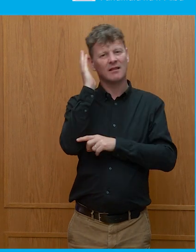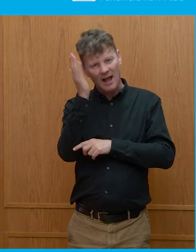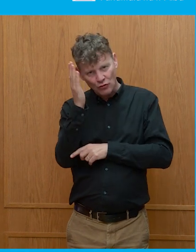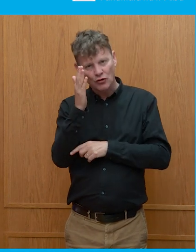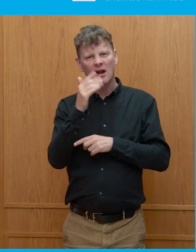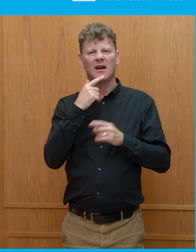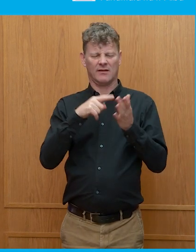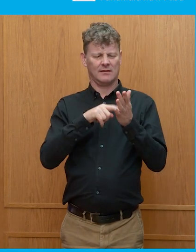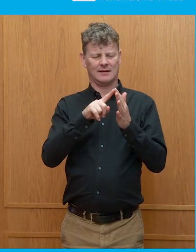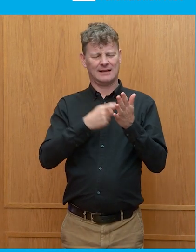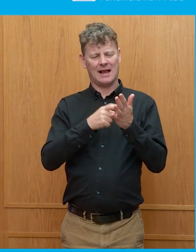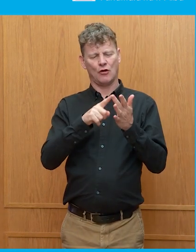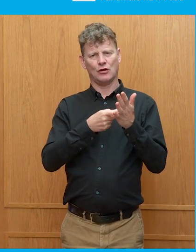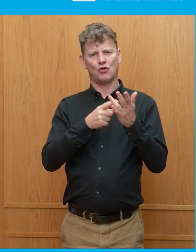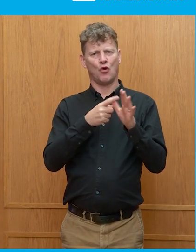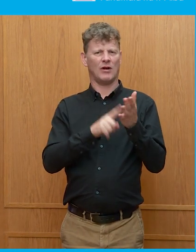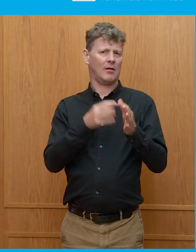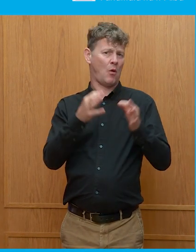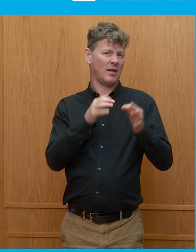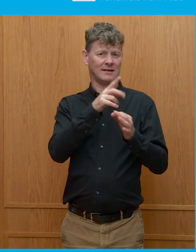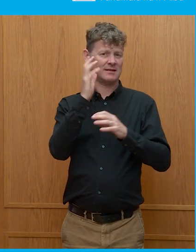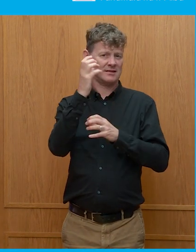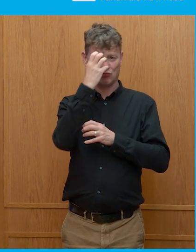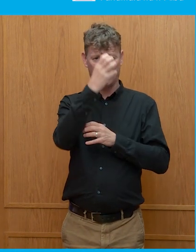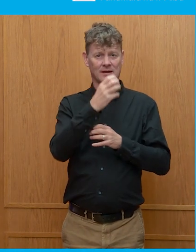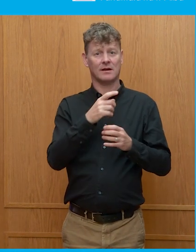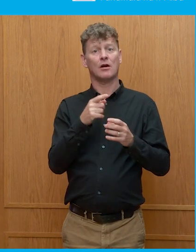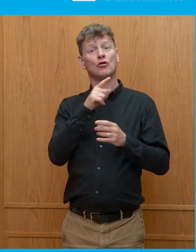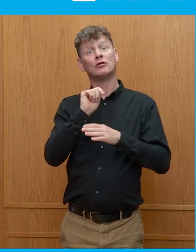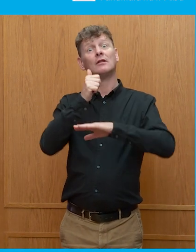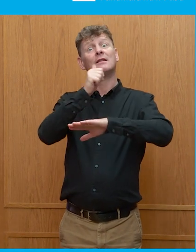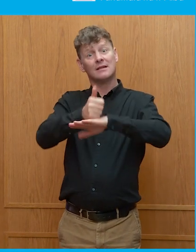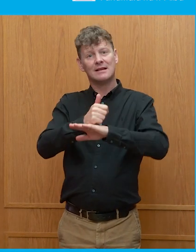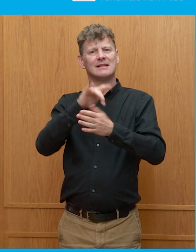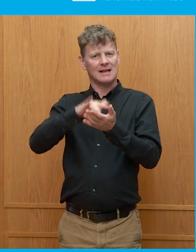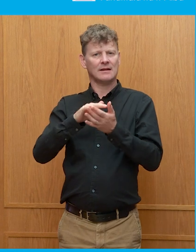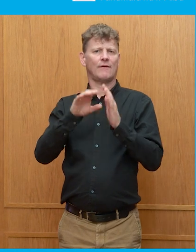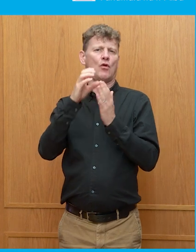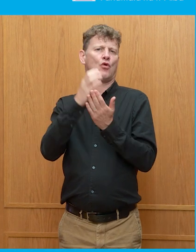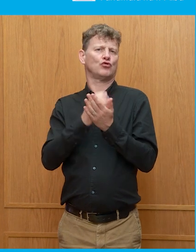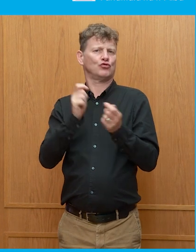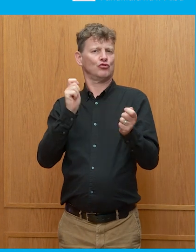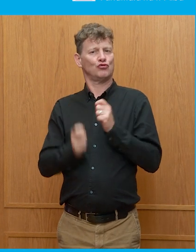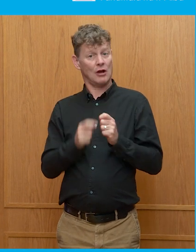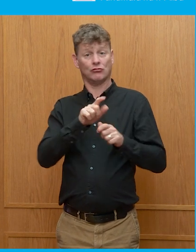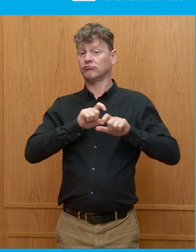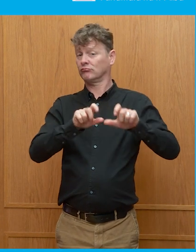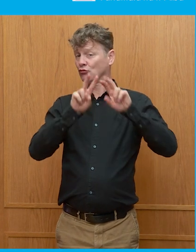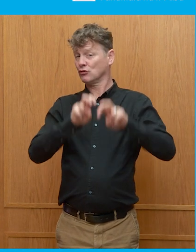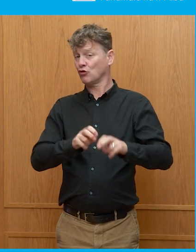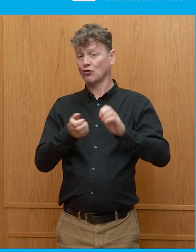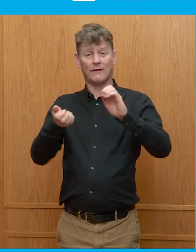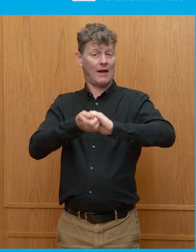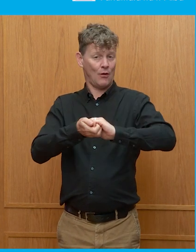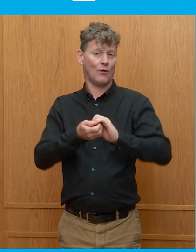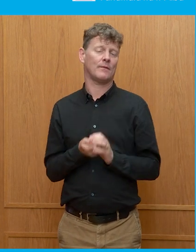territorial politics. She was founding co-director of the Centre on Constitutional Change, where she remains a research fellow. And Nicola is one